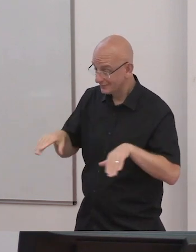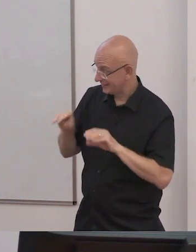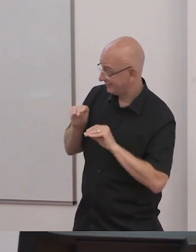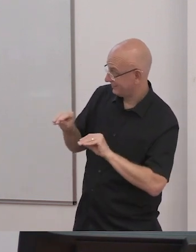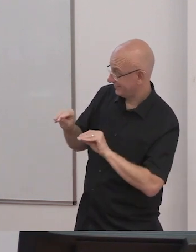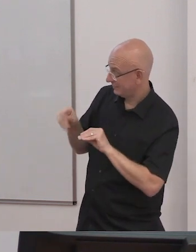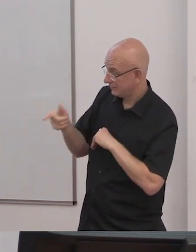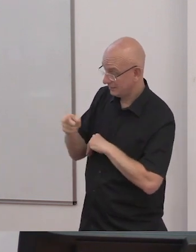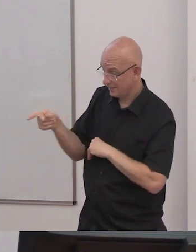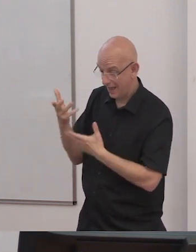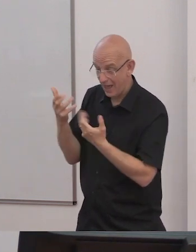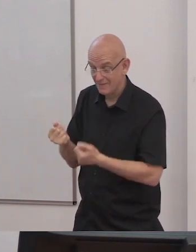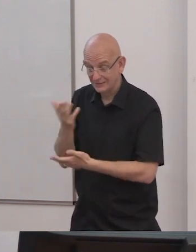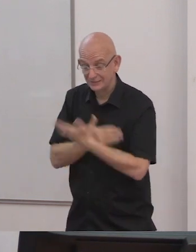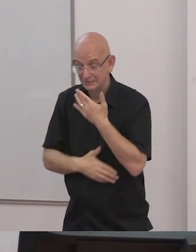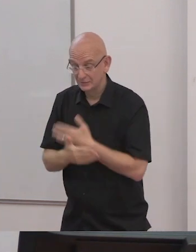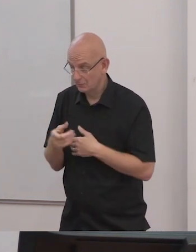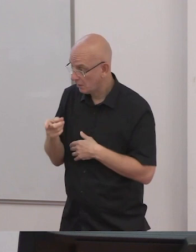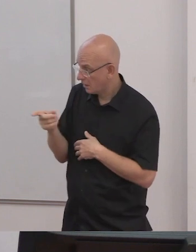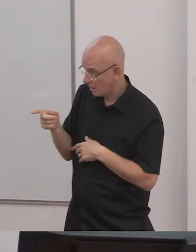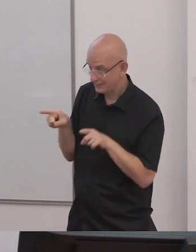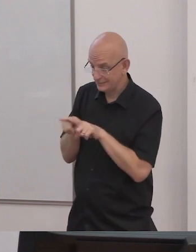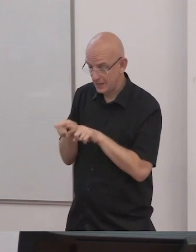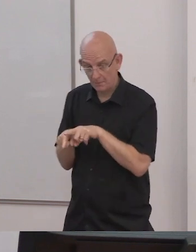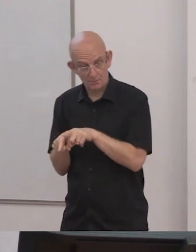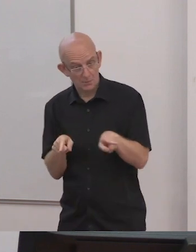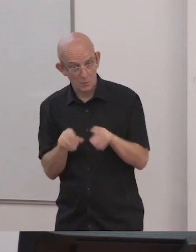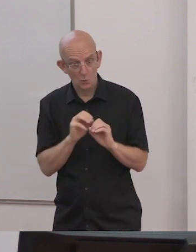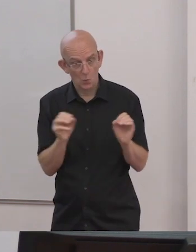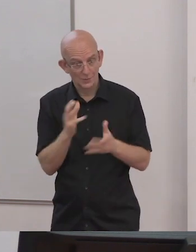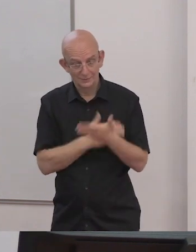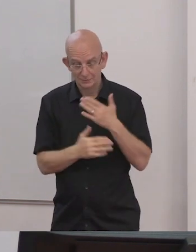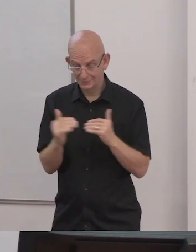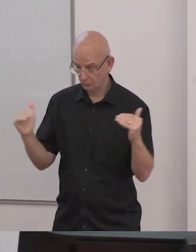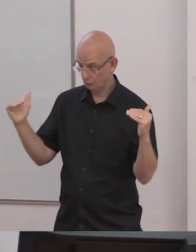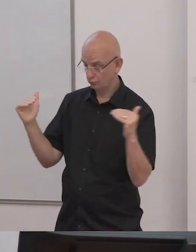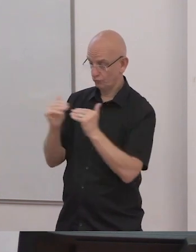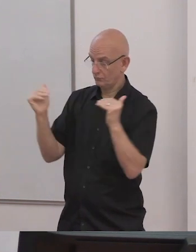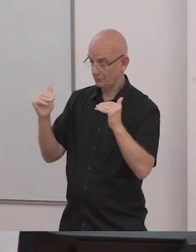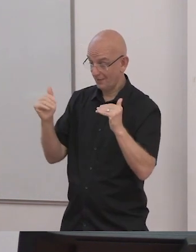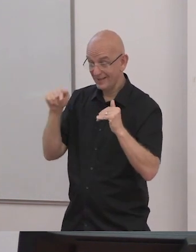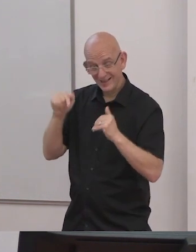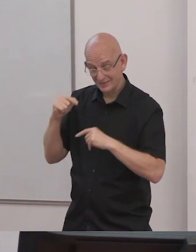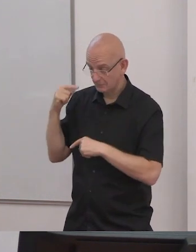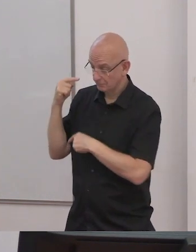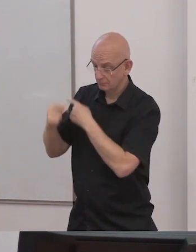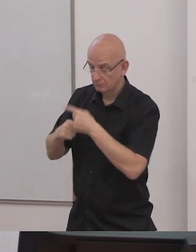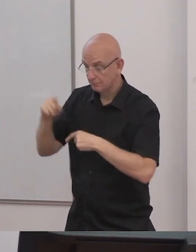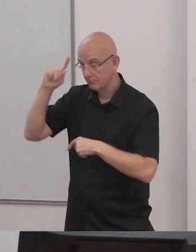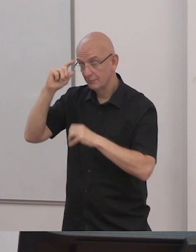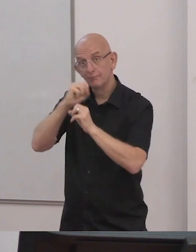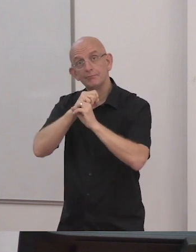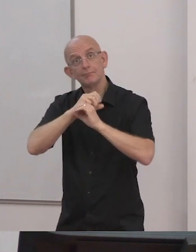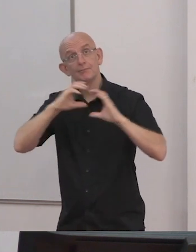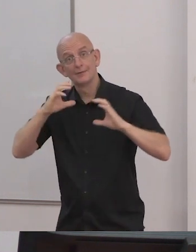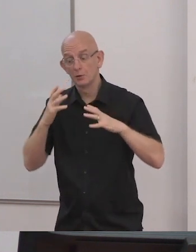assumption that there will always be students with disability that